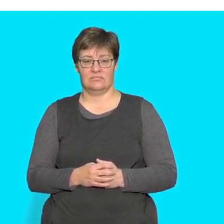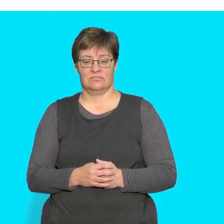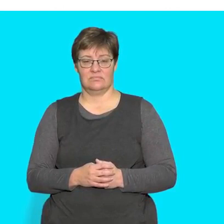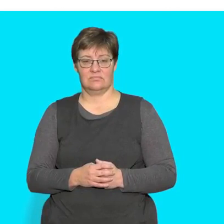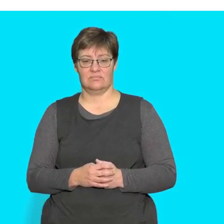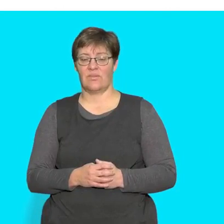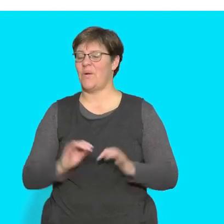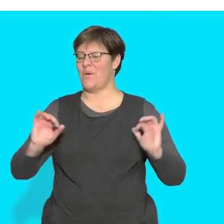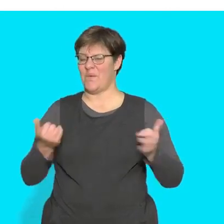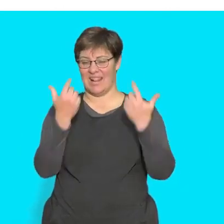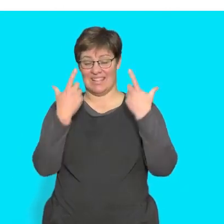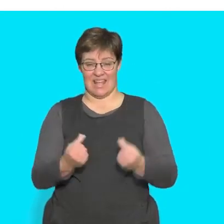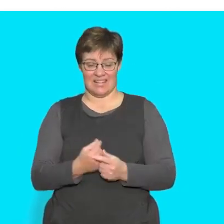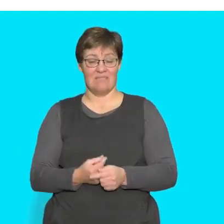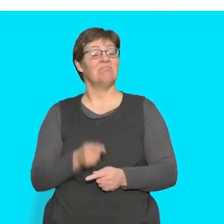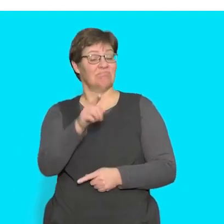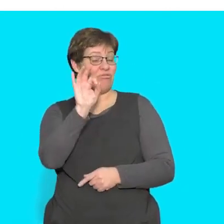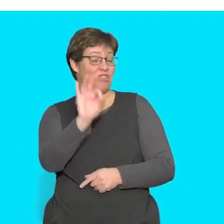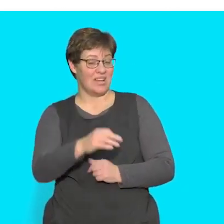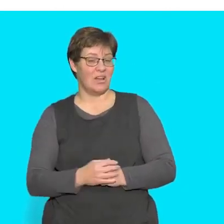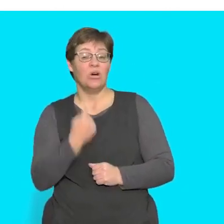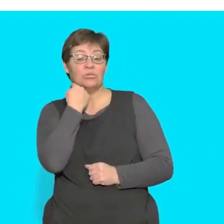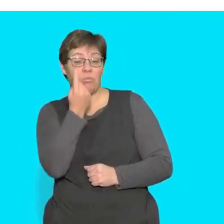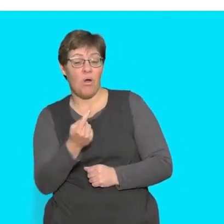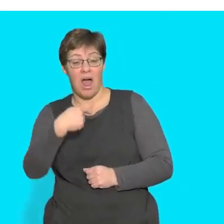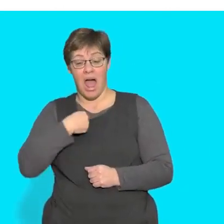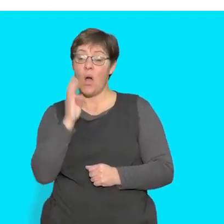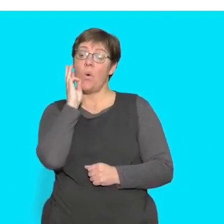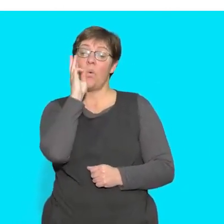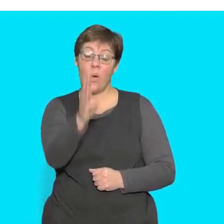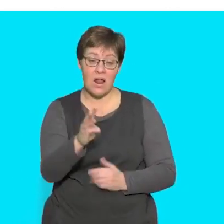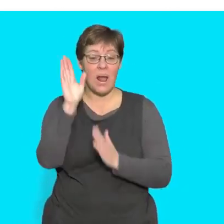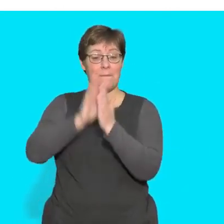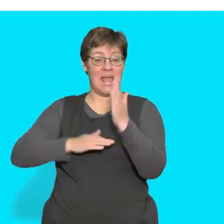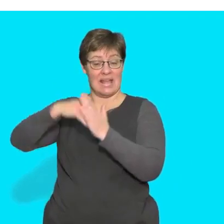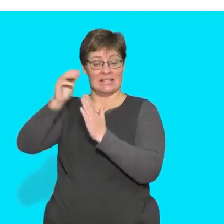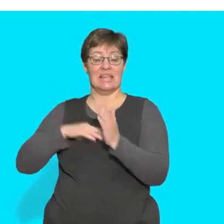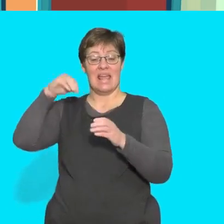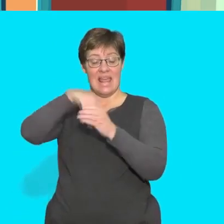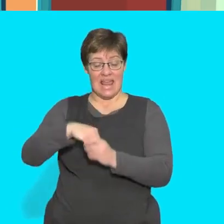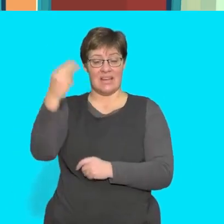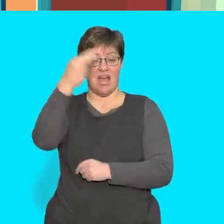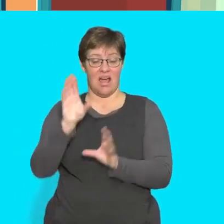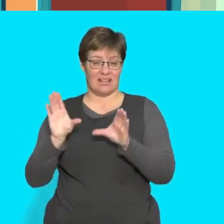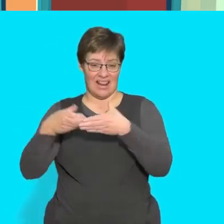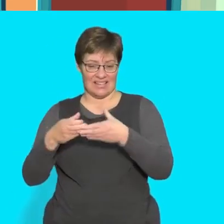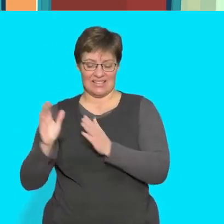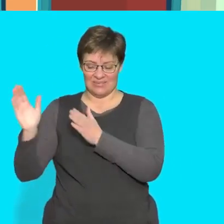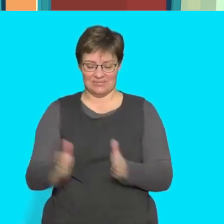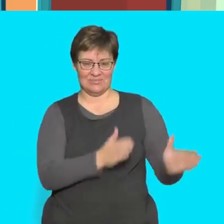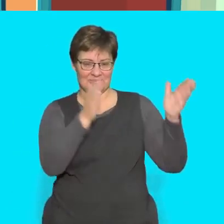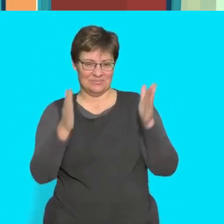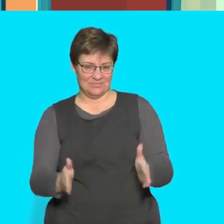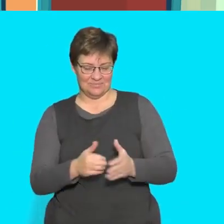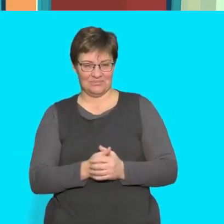well done that's right tomorrow i will paint in art class here's another sentence to try